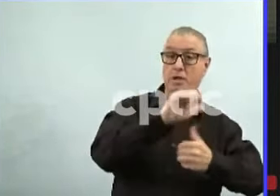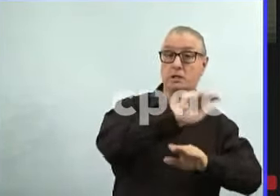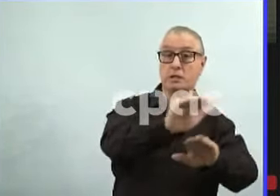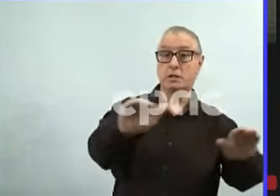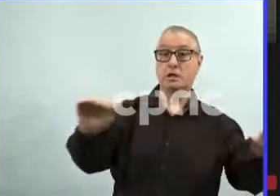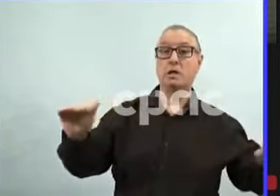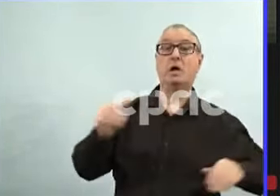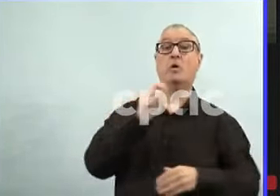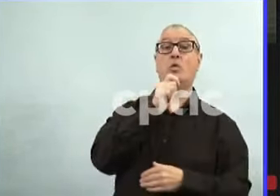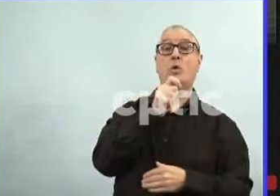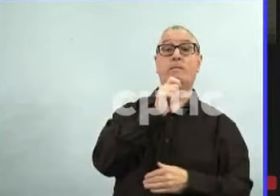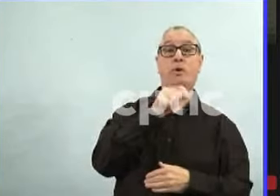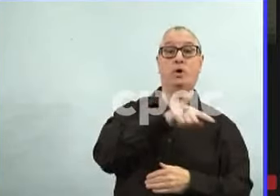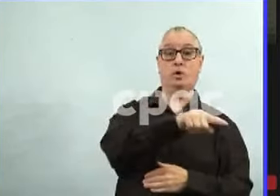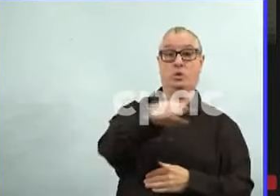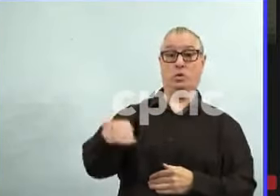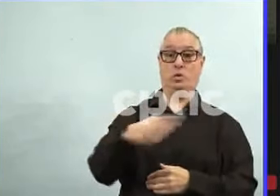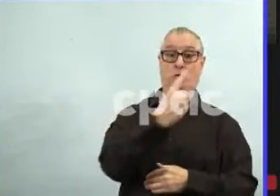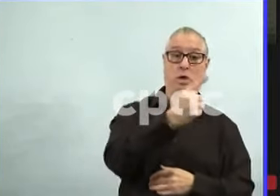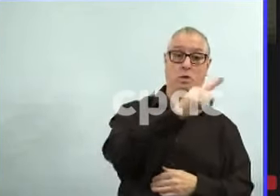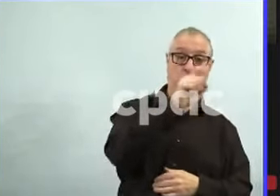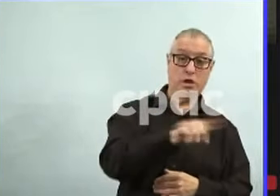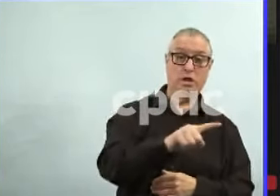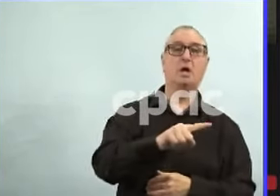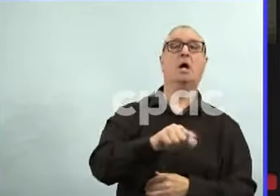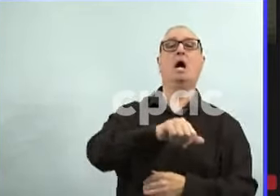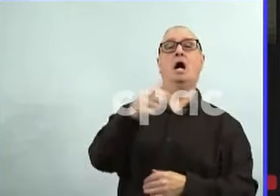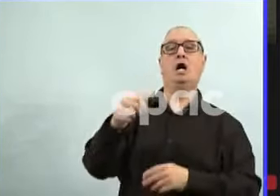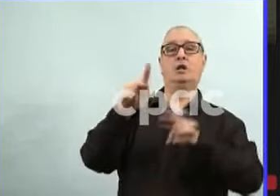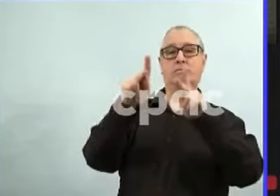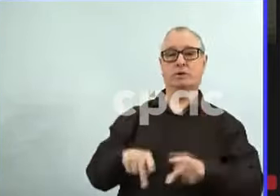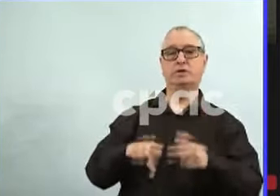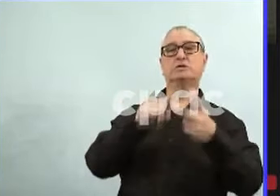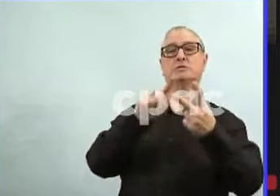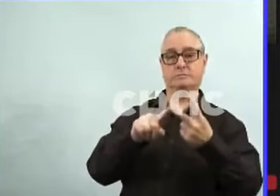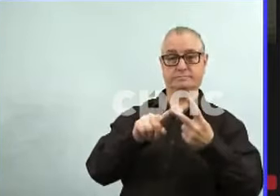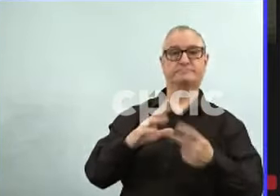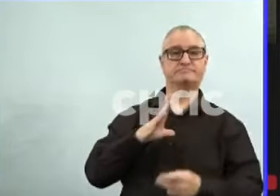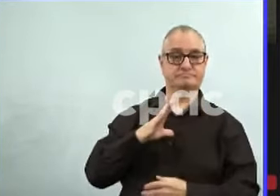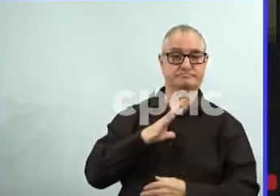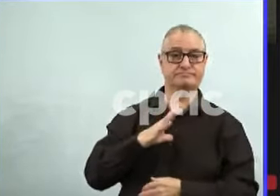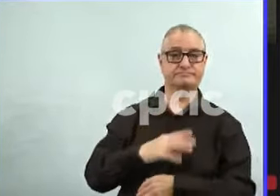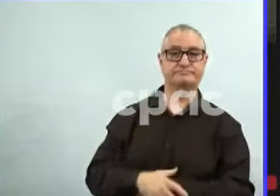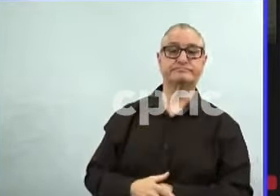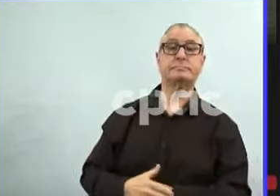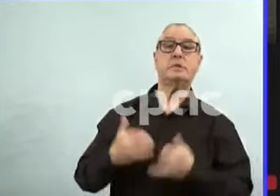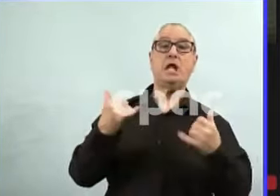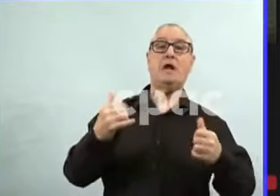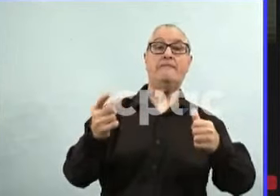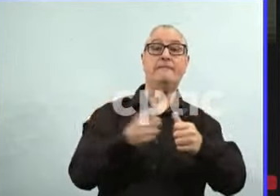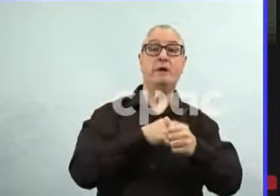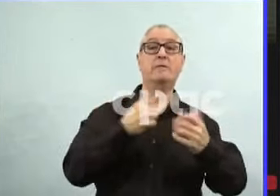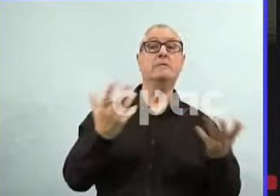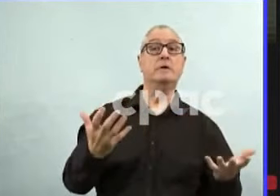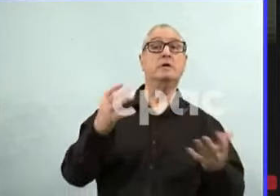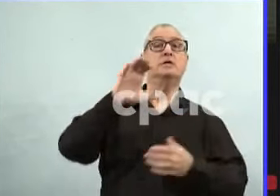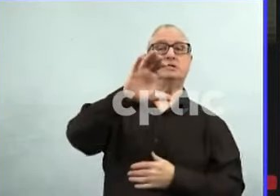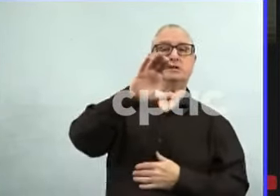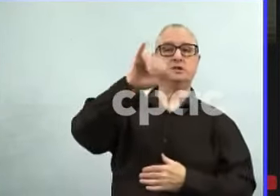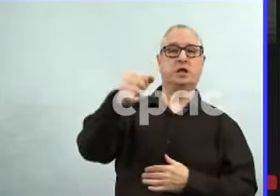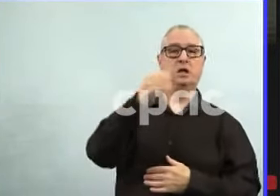one follow-up question. Up first this afternoon, from CJOB, Skyler.